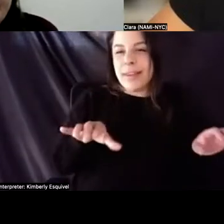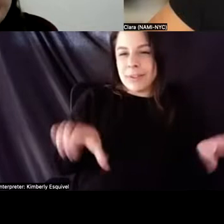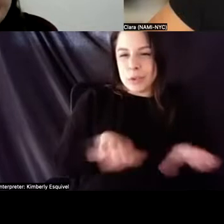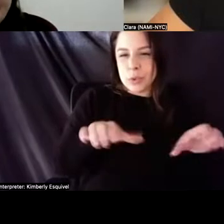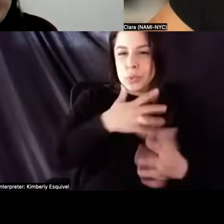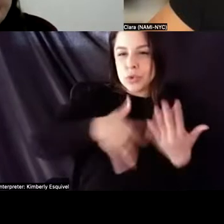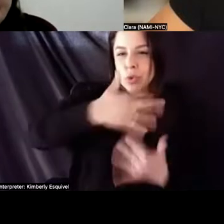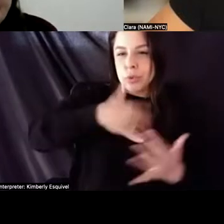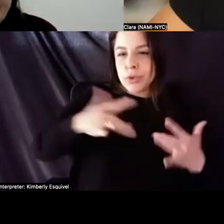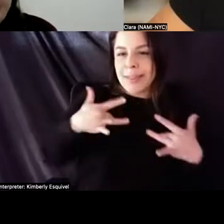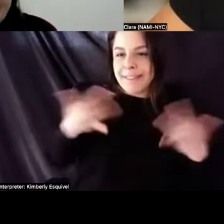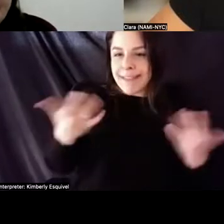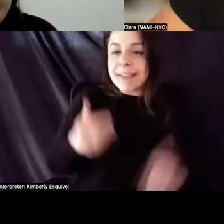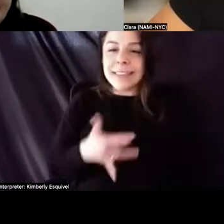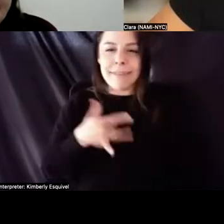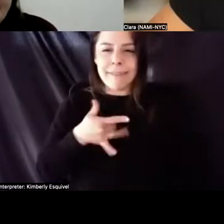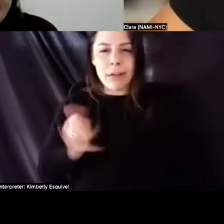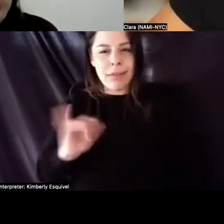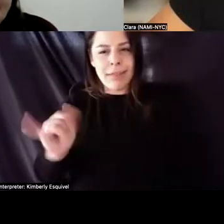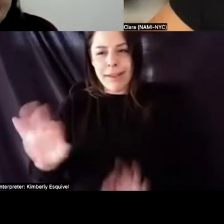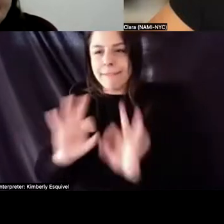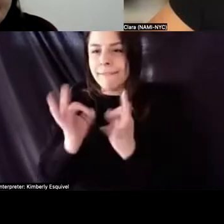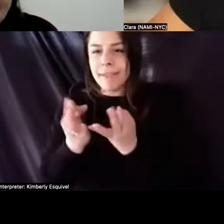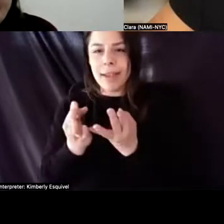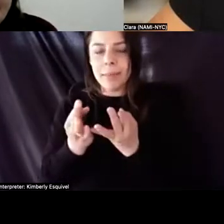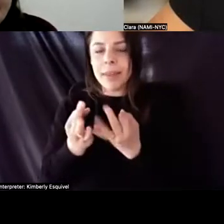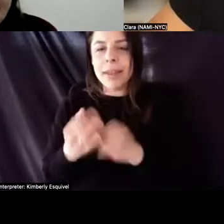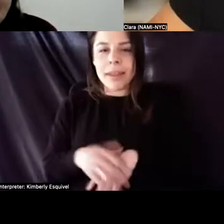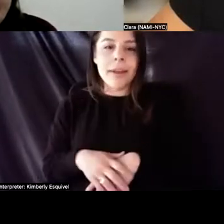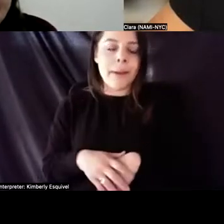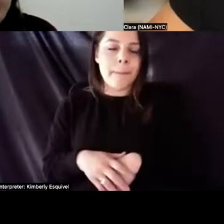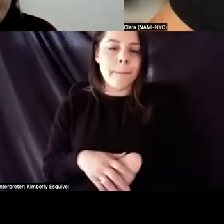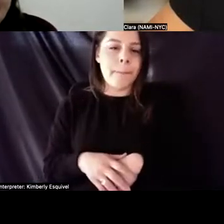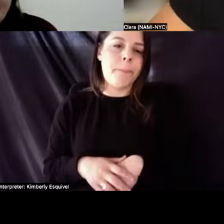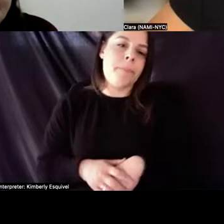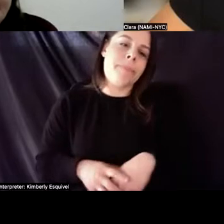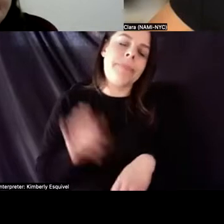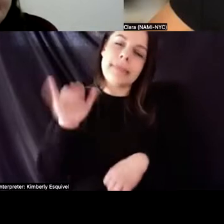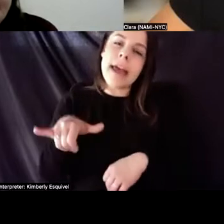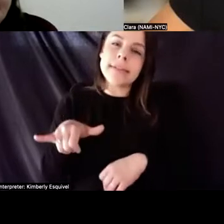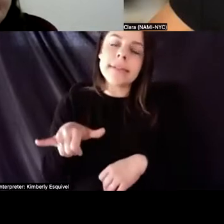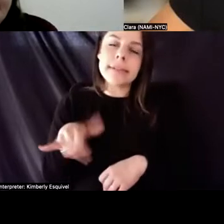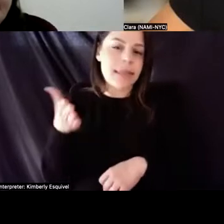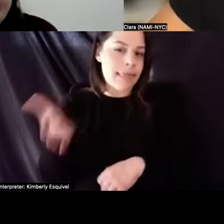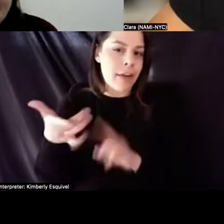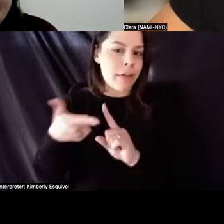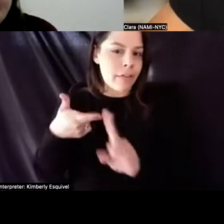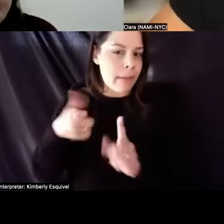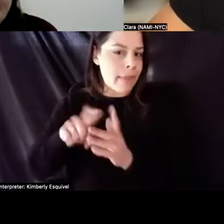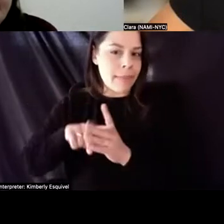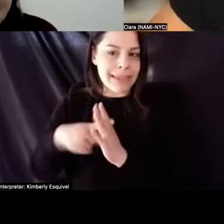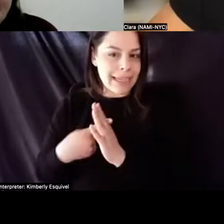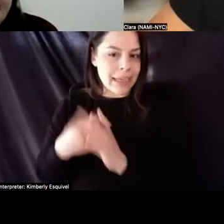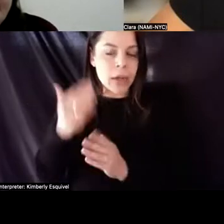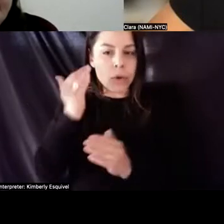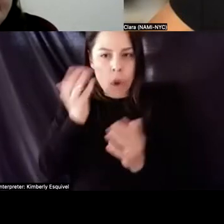of family in the, um, organization. And, um, I think that's, that's, was there from the beginning. So I, I know